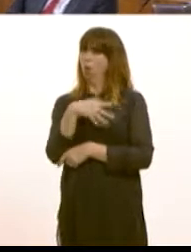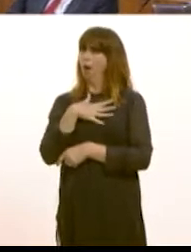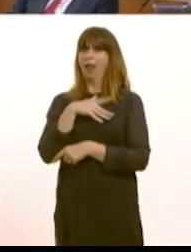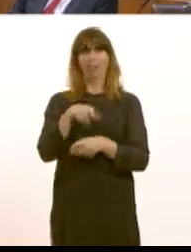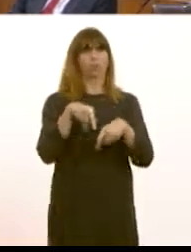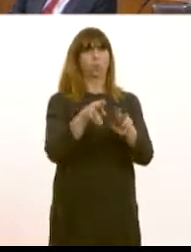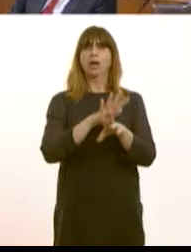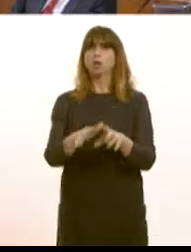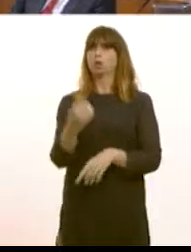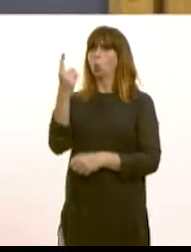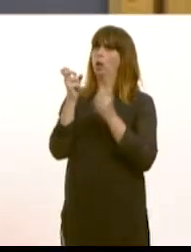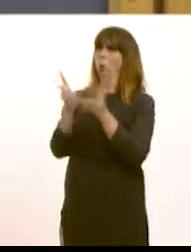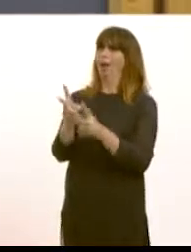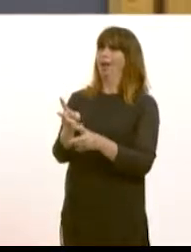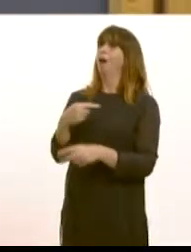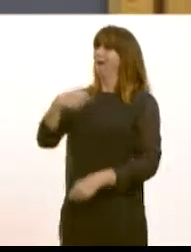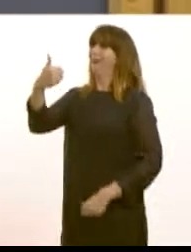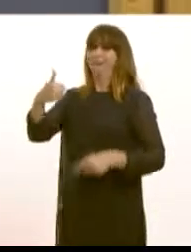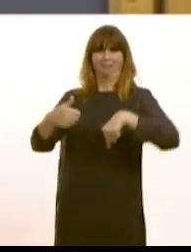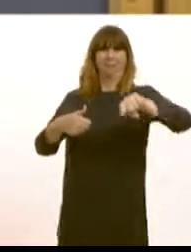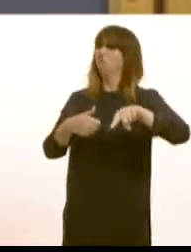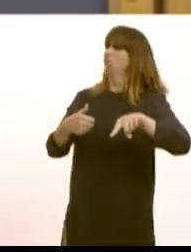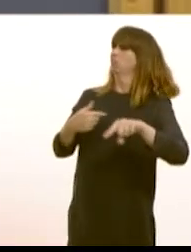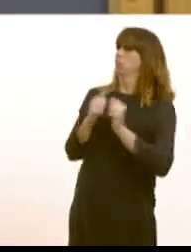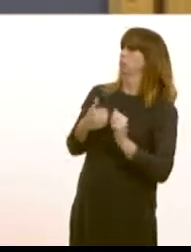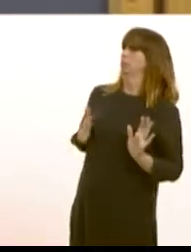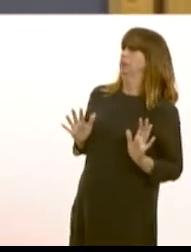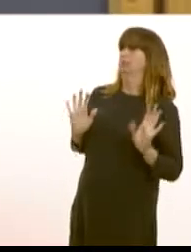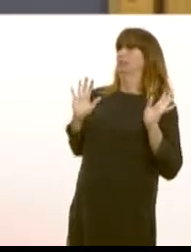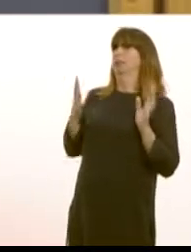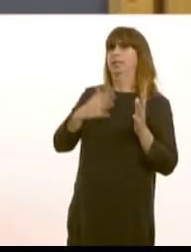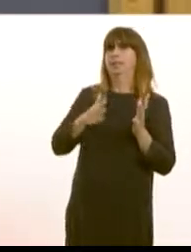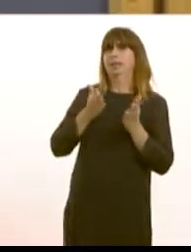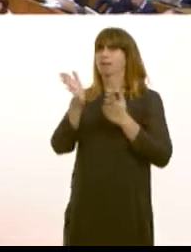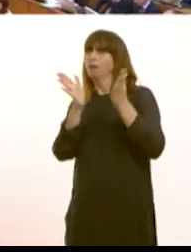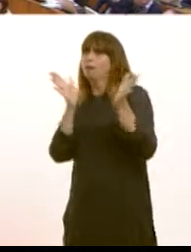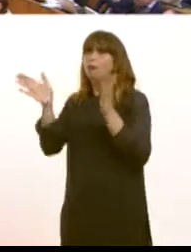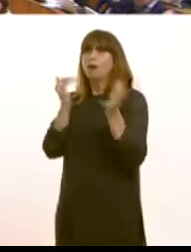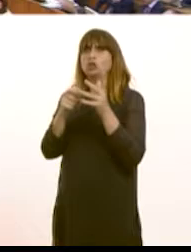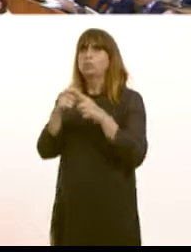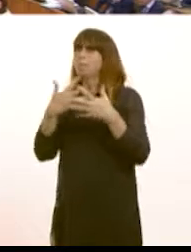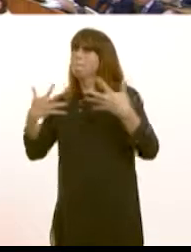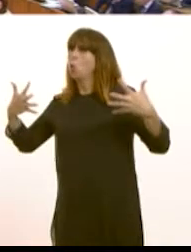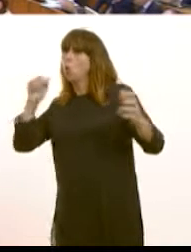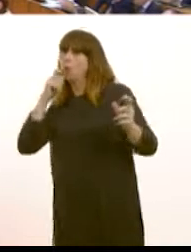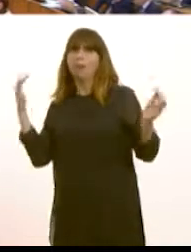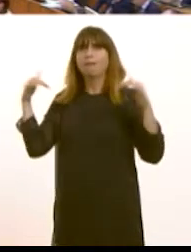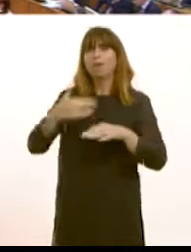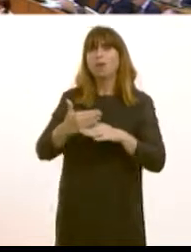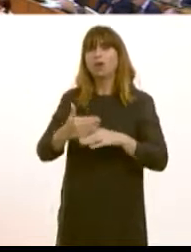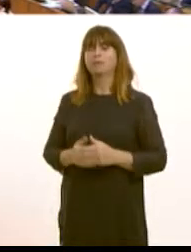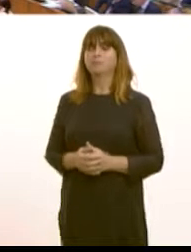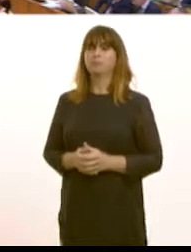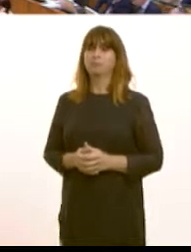one traditional model which will be attracted to some but not all Rhina Piorworth thank you you